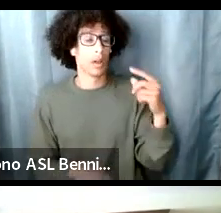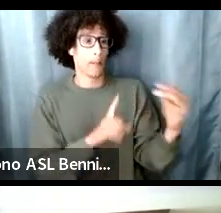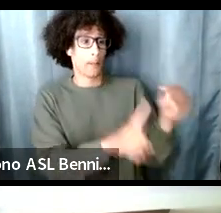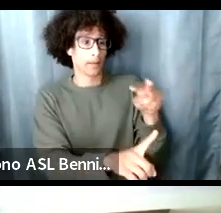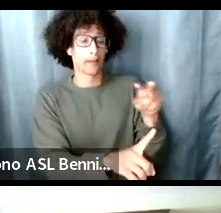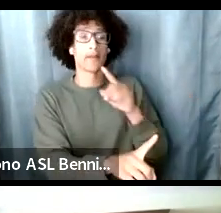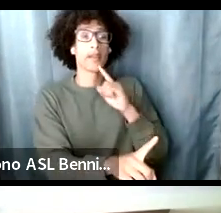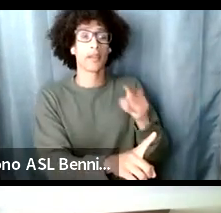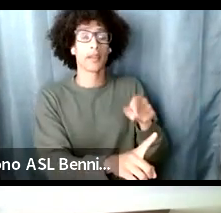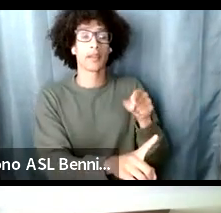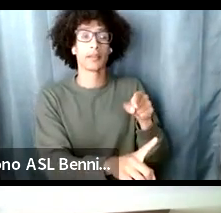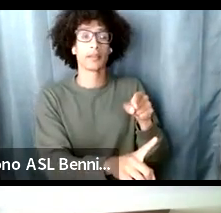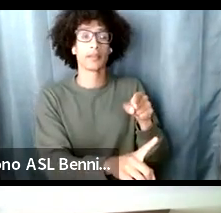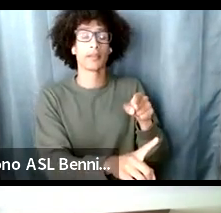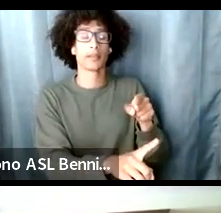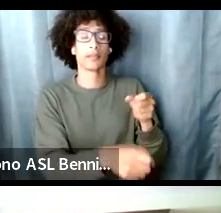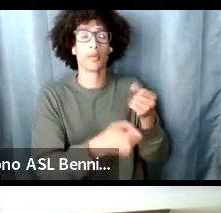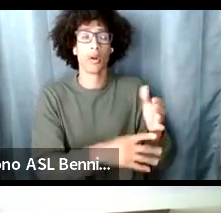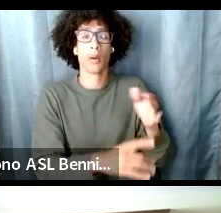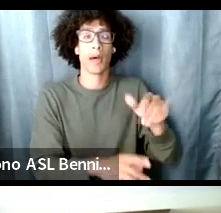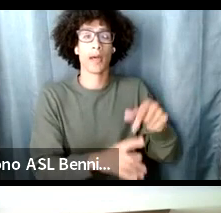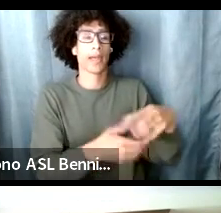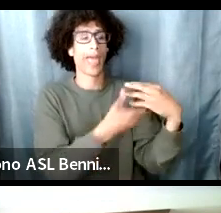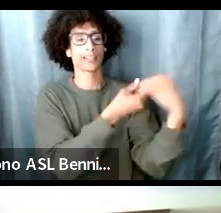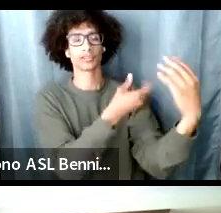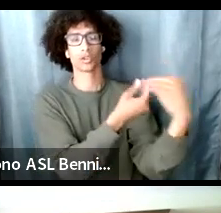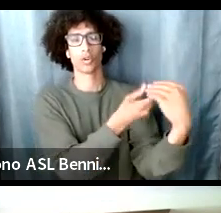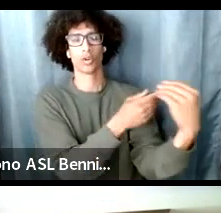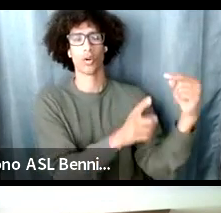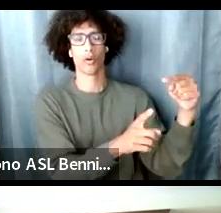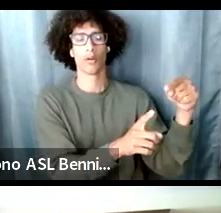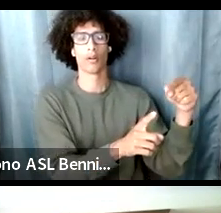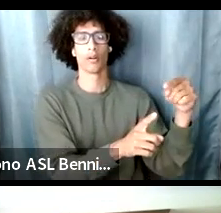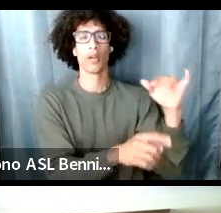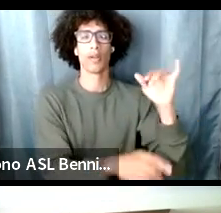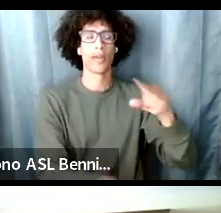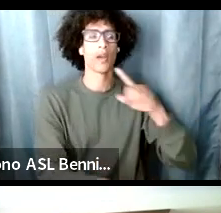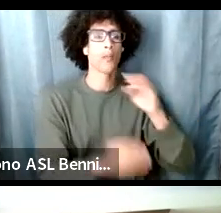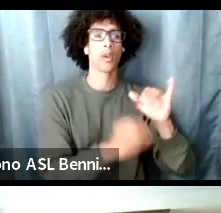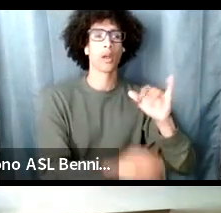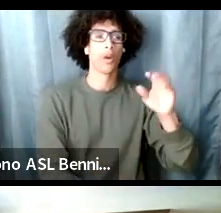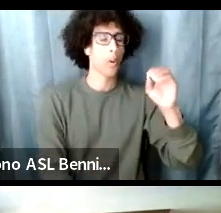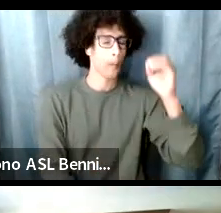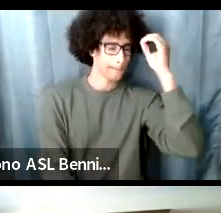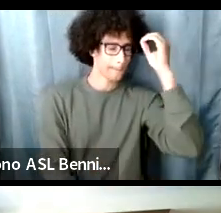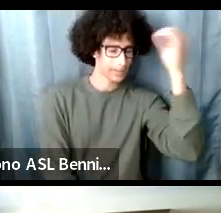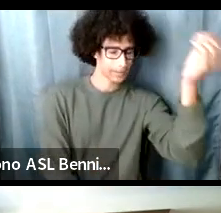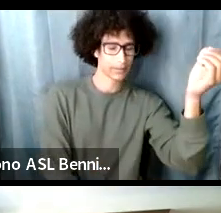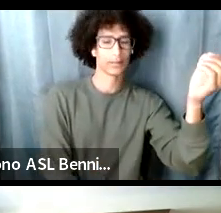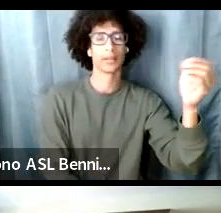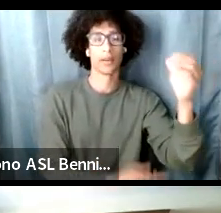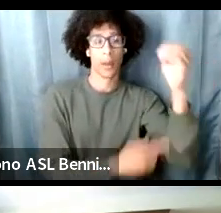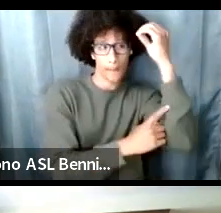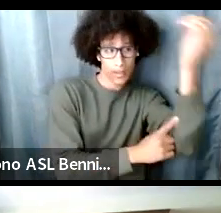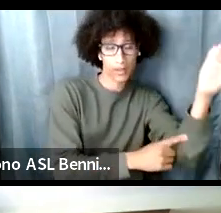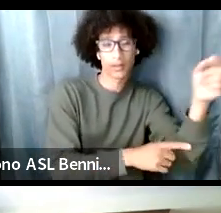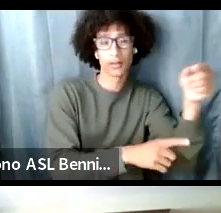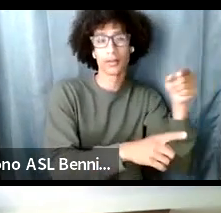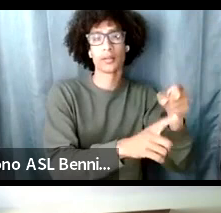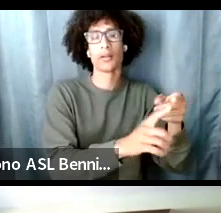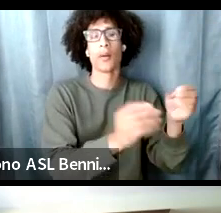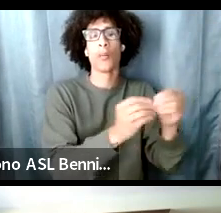when we say perspective it's similar to opinion and opinions are fueled by outside right